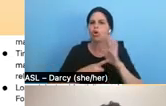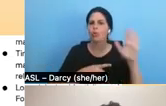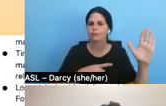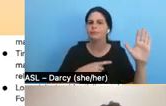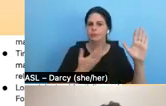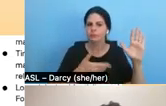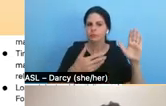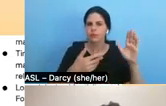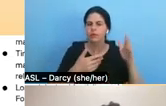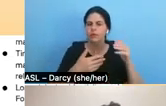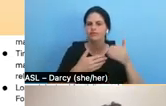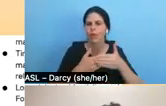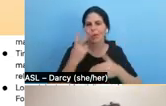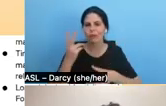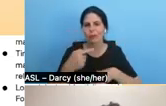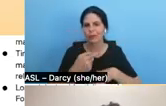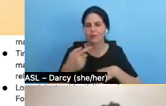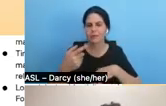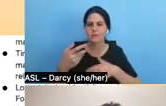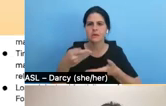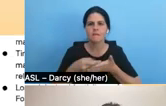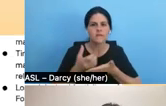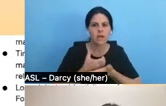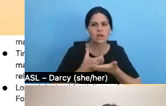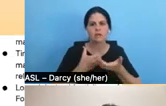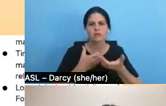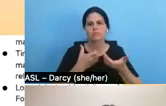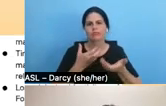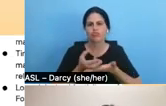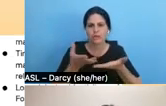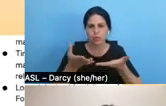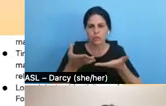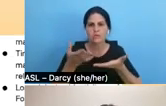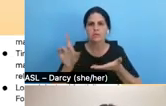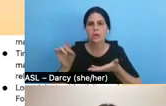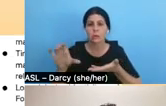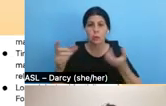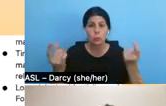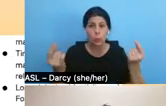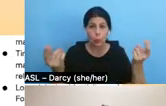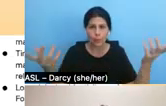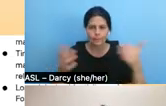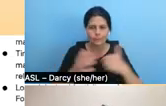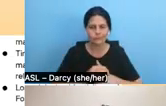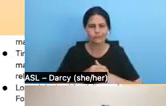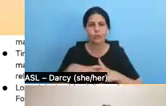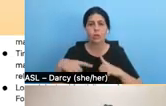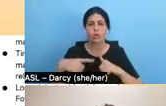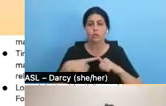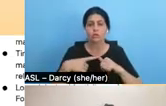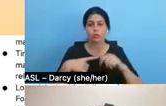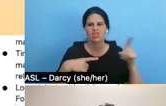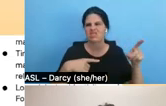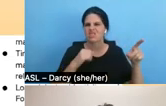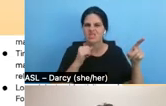resources document actually does. So first of all, we have, so this is not a